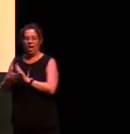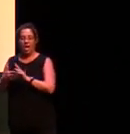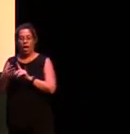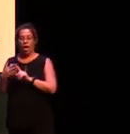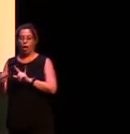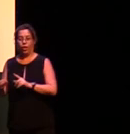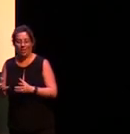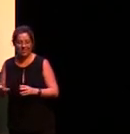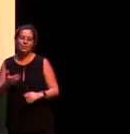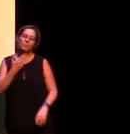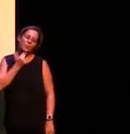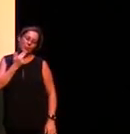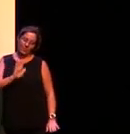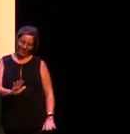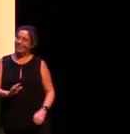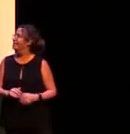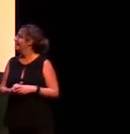I'll play it again because it's so good